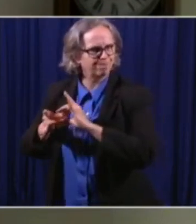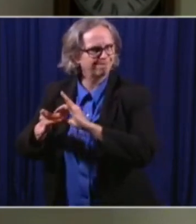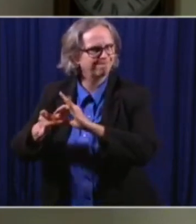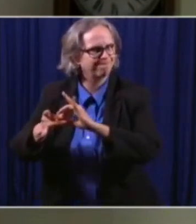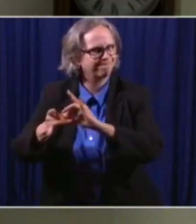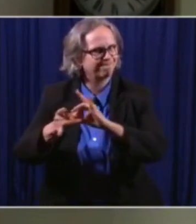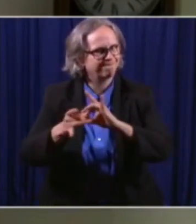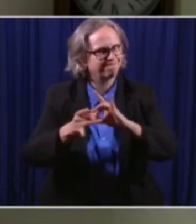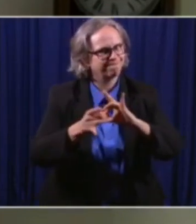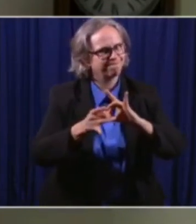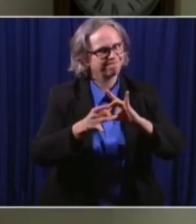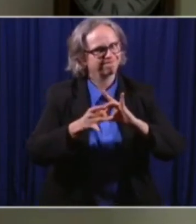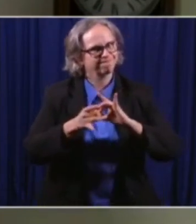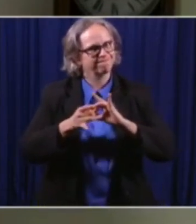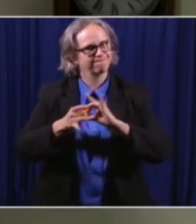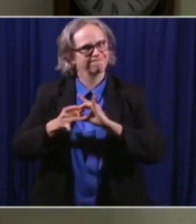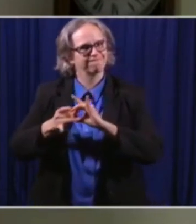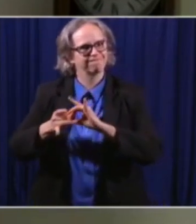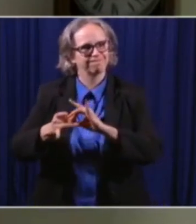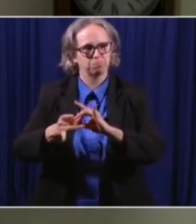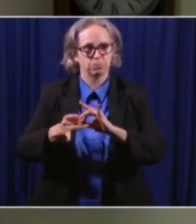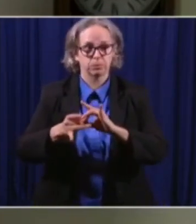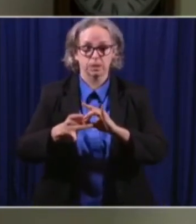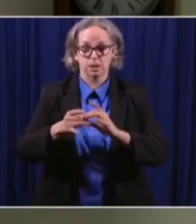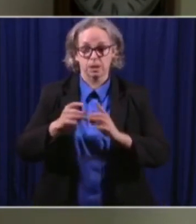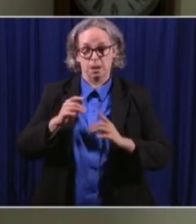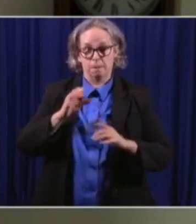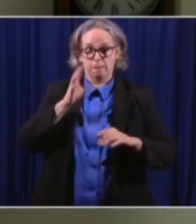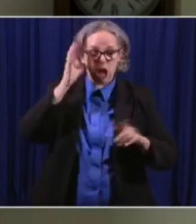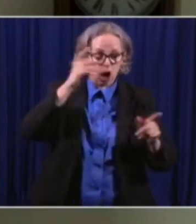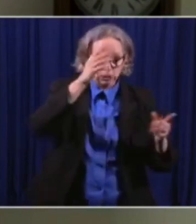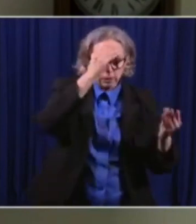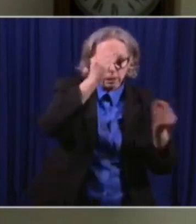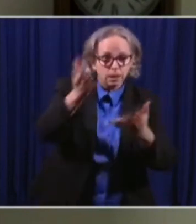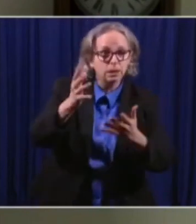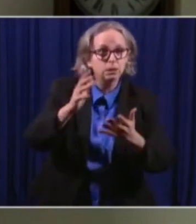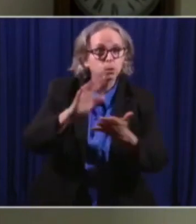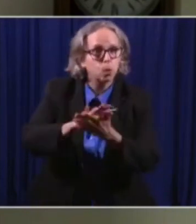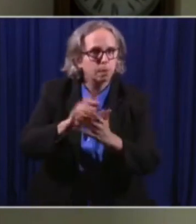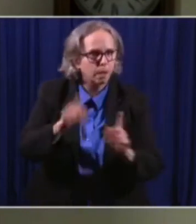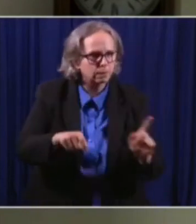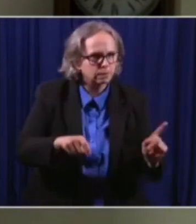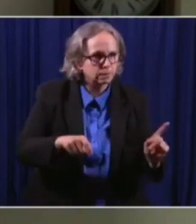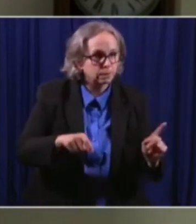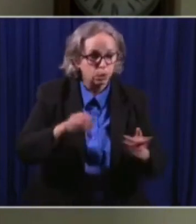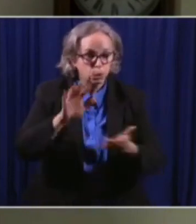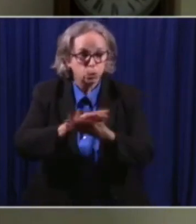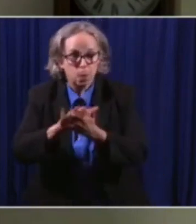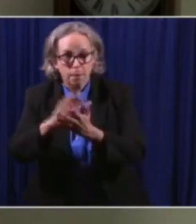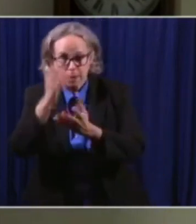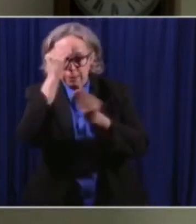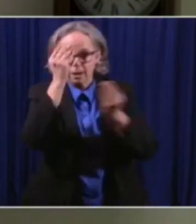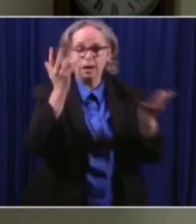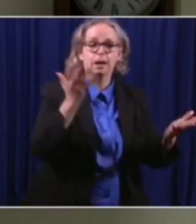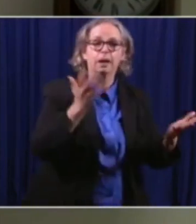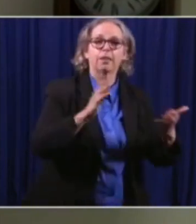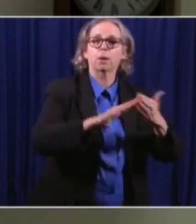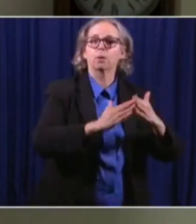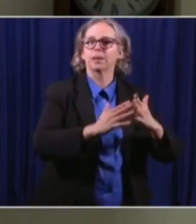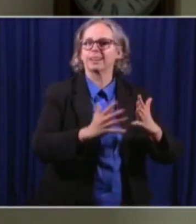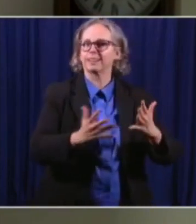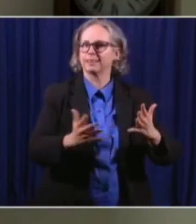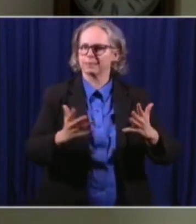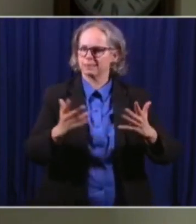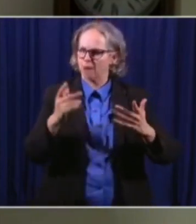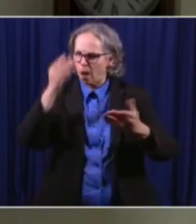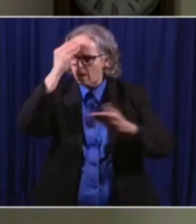to that local health department. We're going to be able to manage this better. They're going to be able to manage that better. And our school has a much better